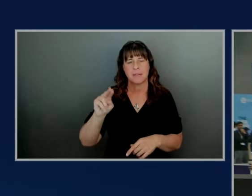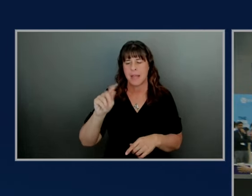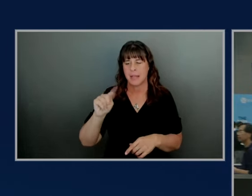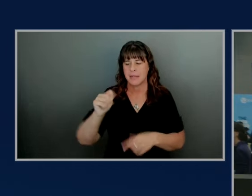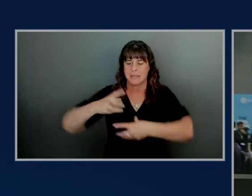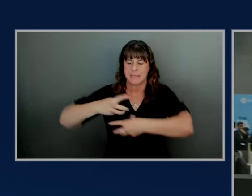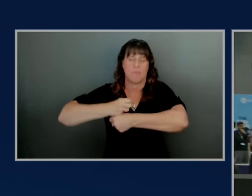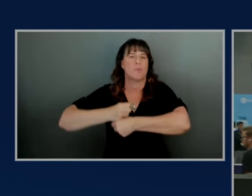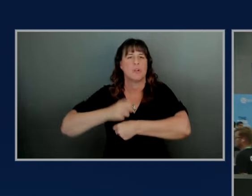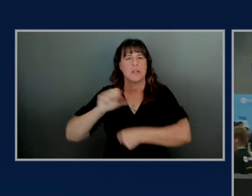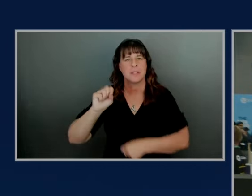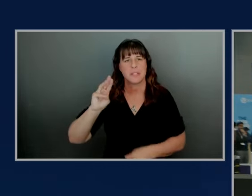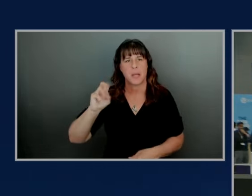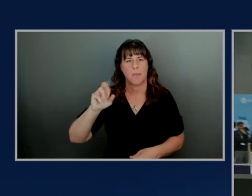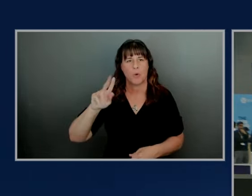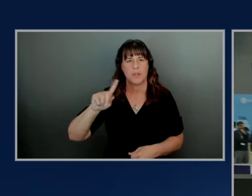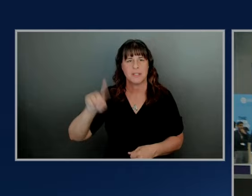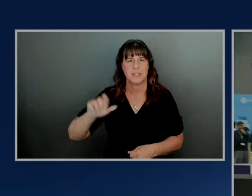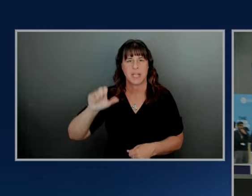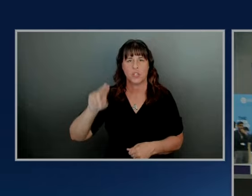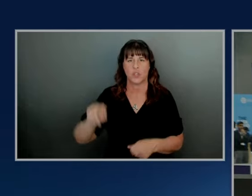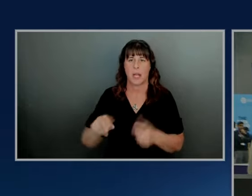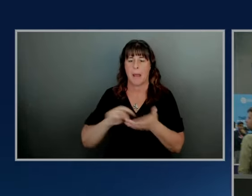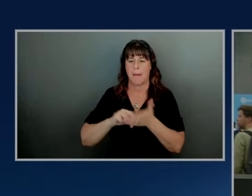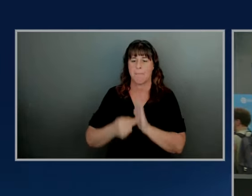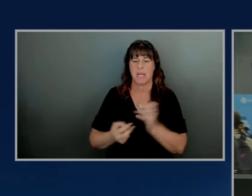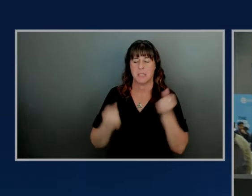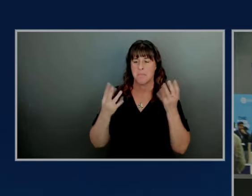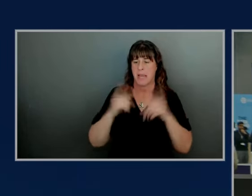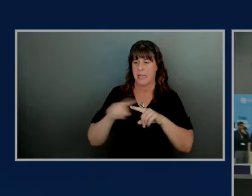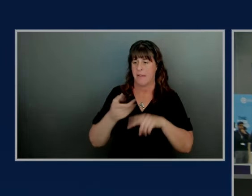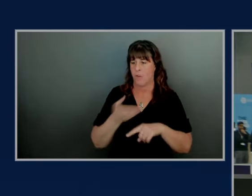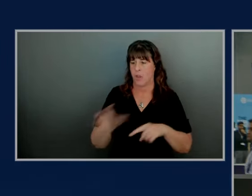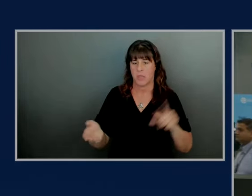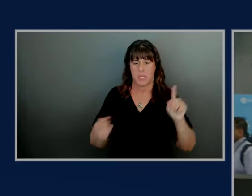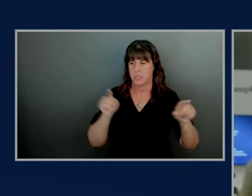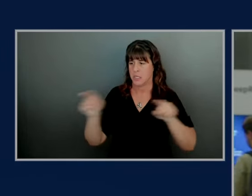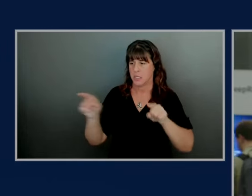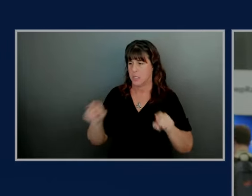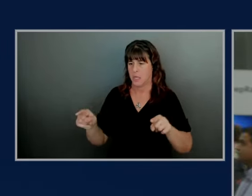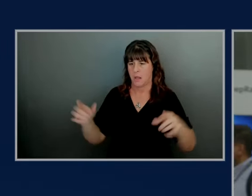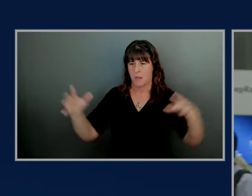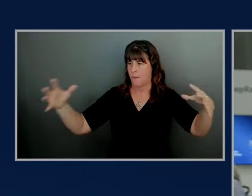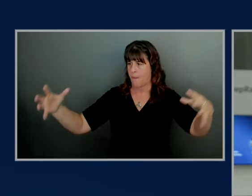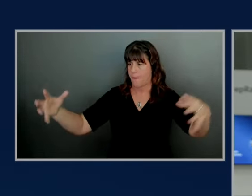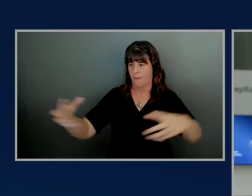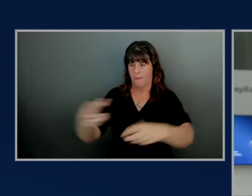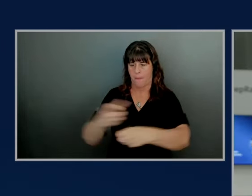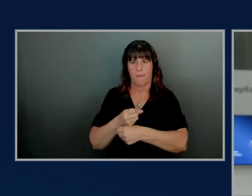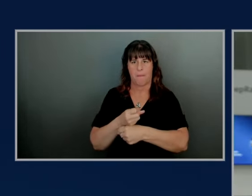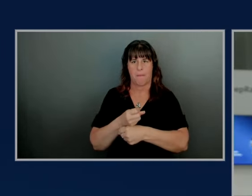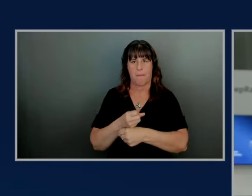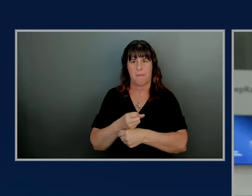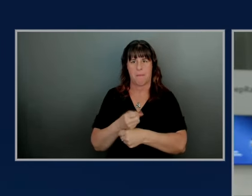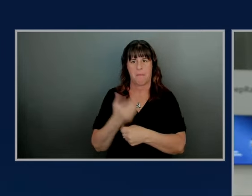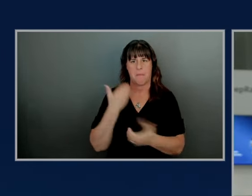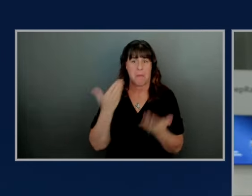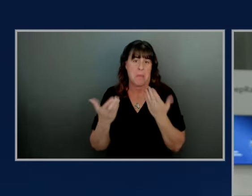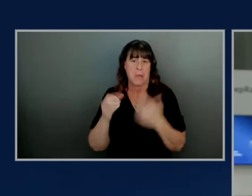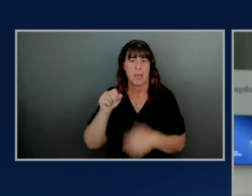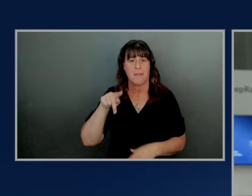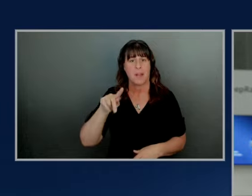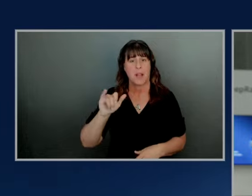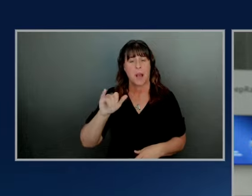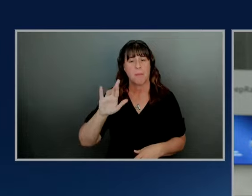this big corpus of text across not just one book multiple books and then being able to summarize it and have maybe have like a copyright so